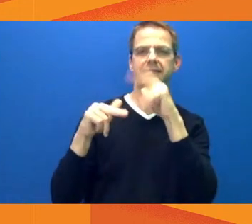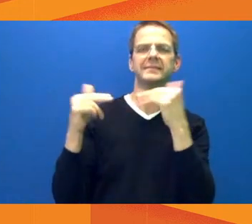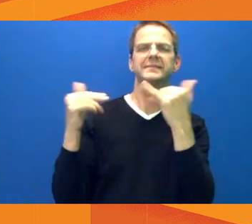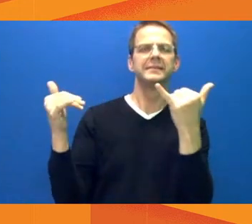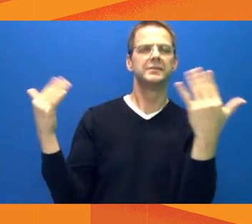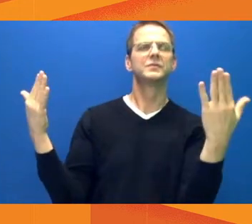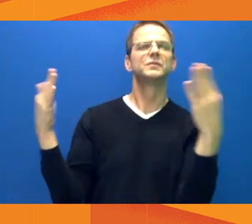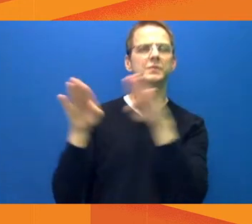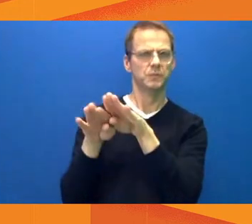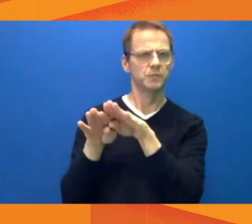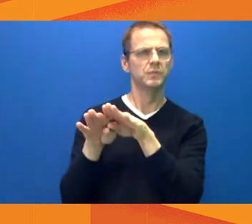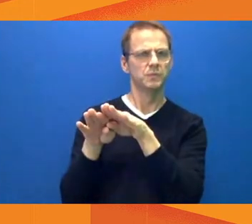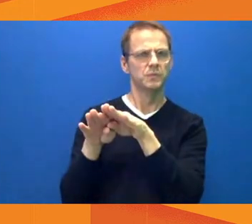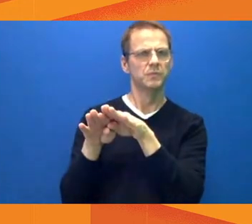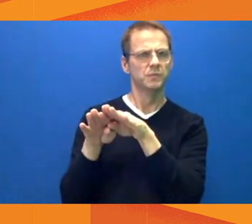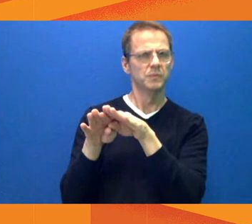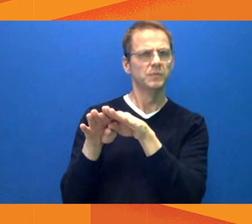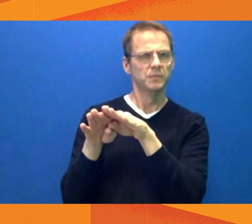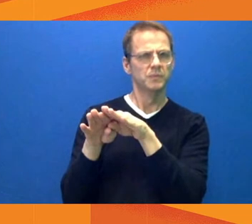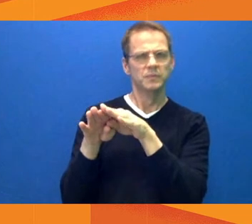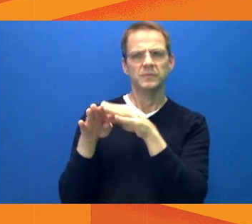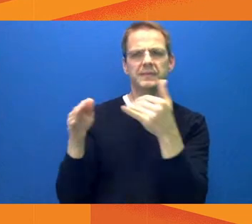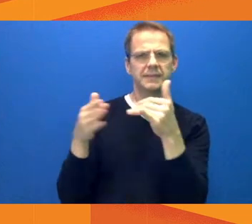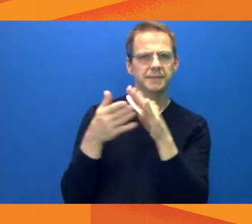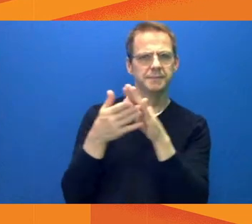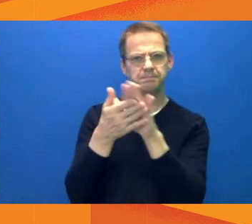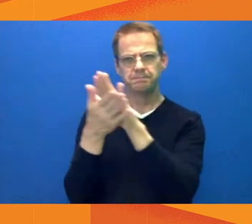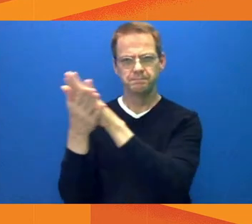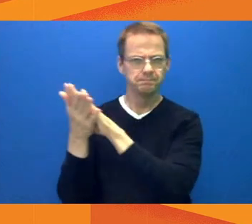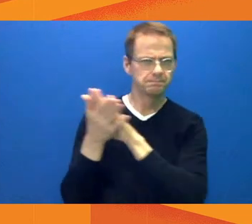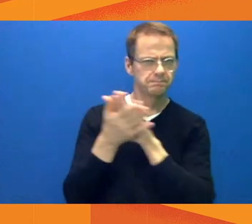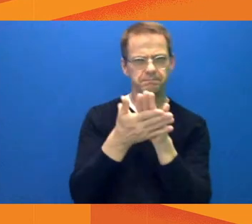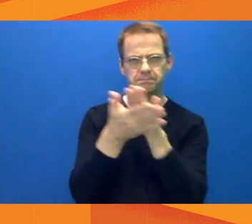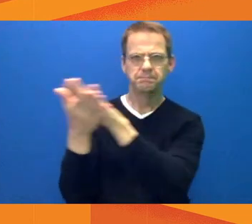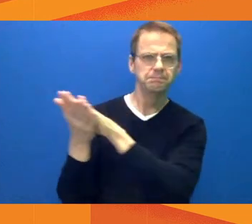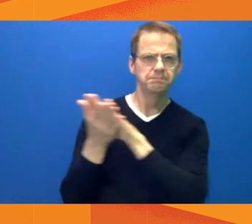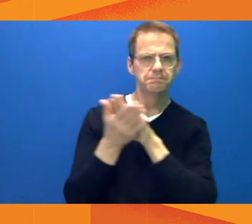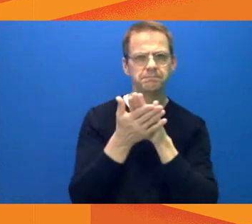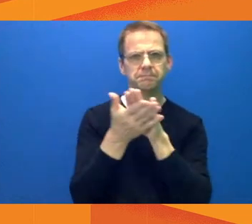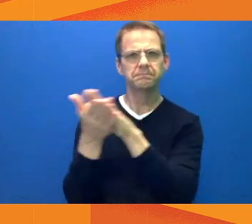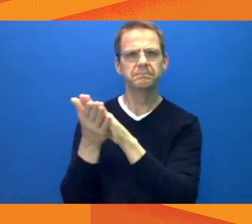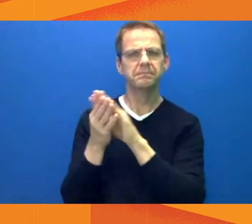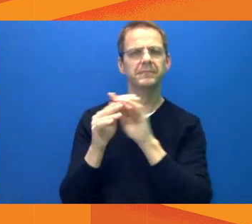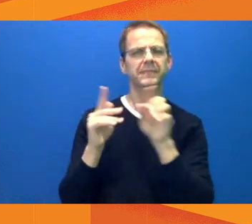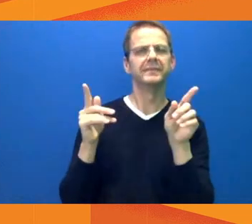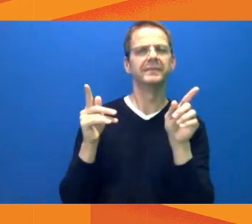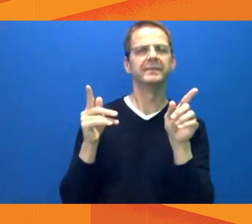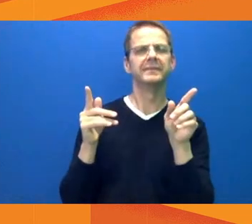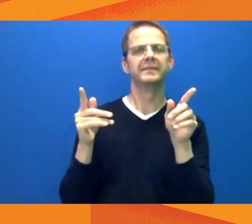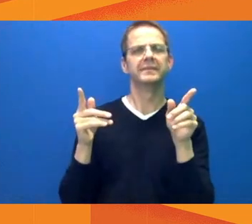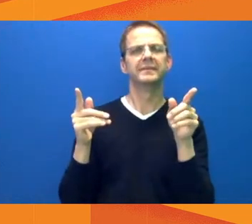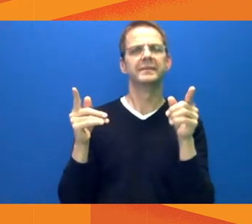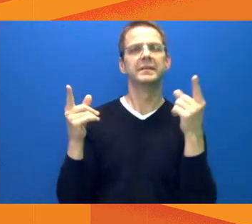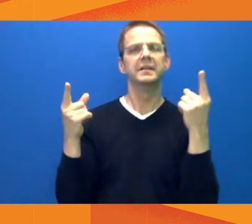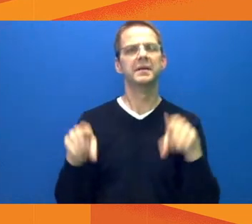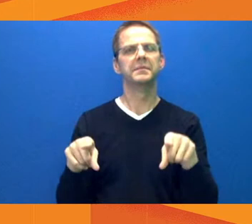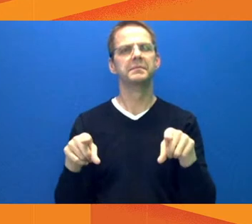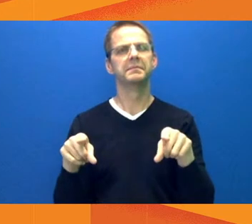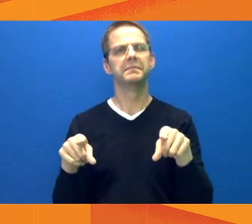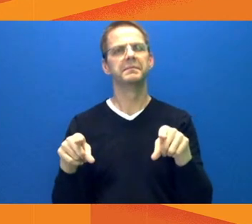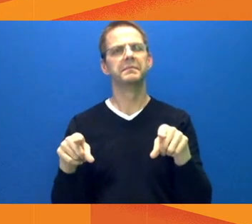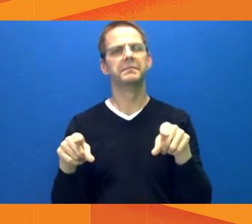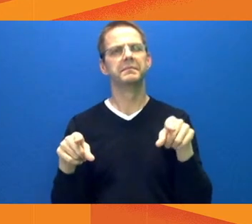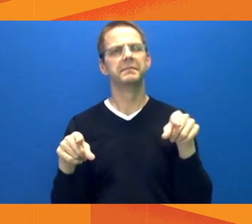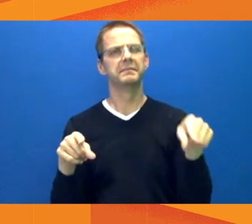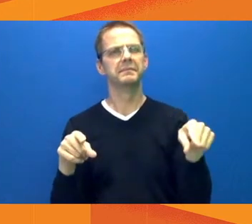of the building and that sort of thing. And also denied an interview with the city representative about, you